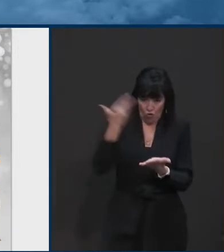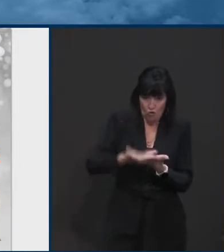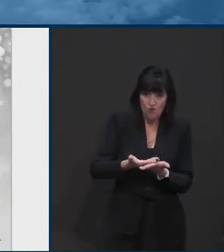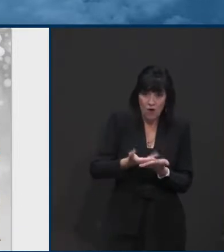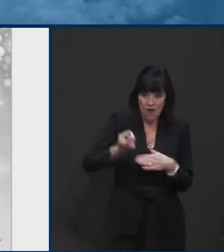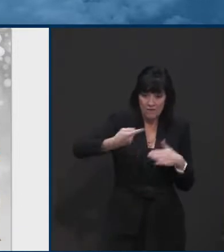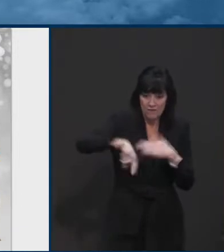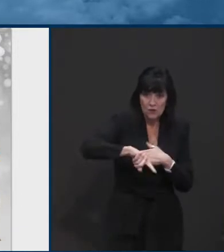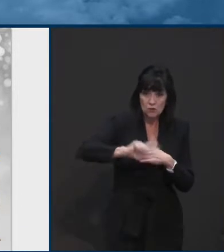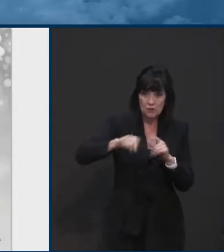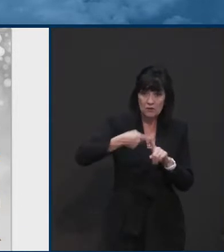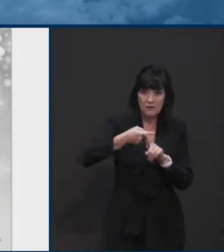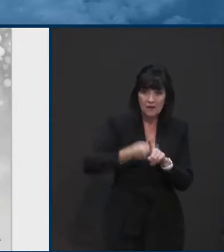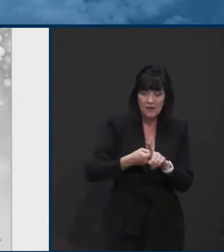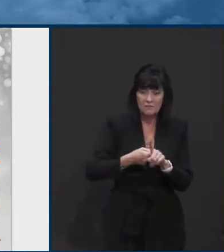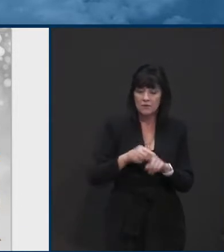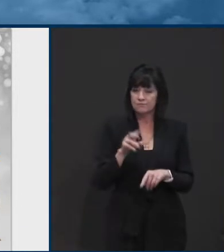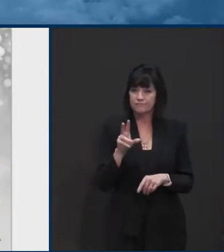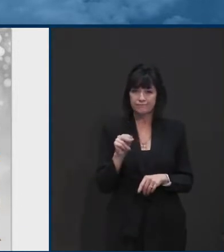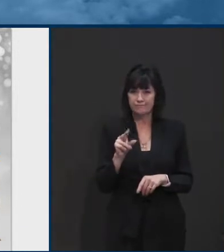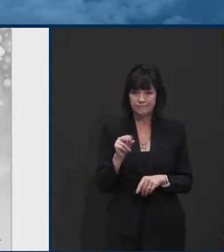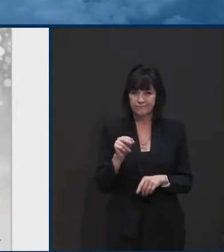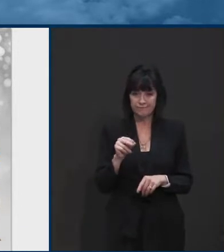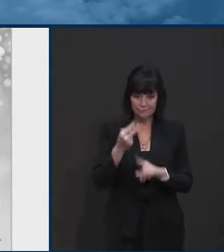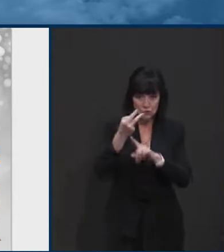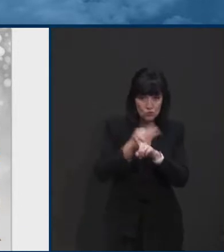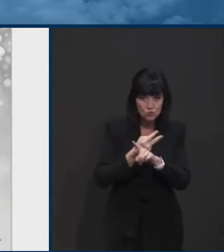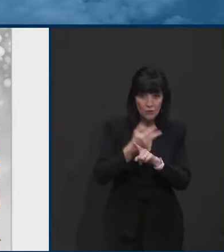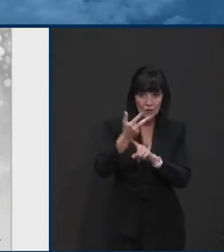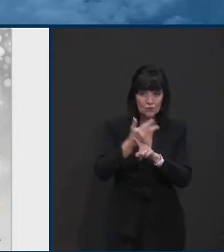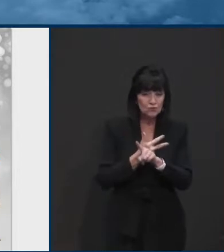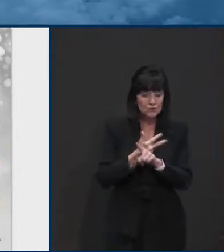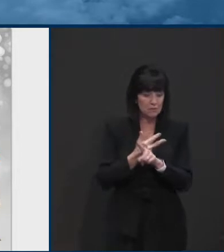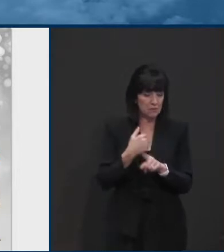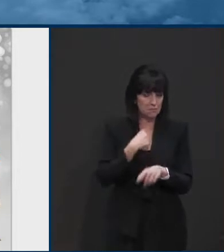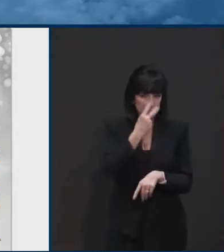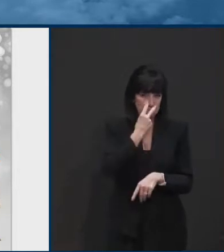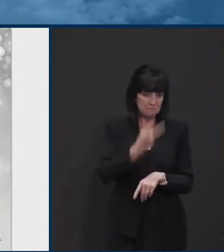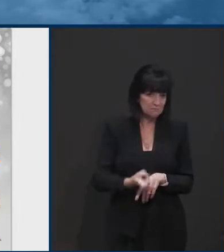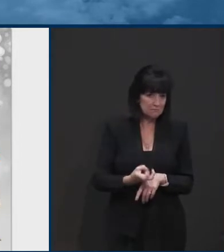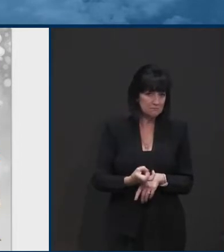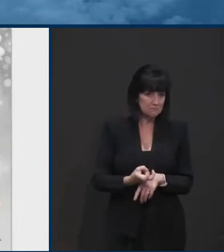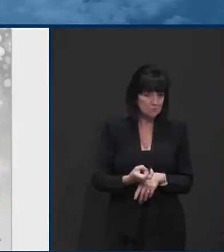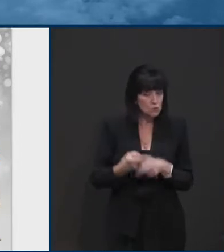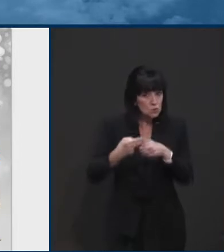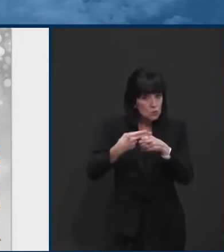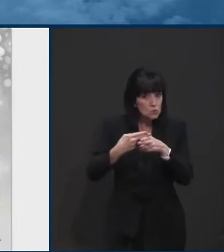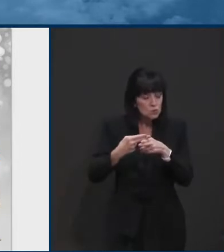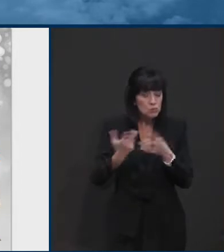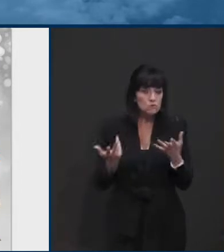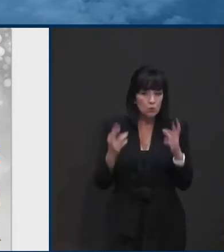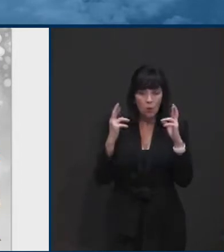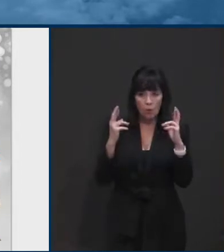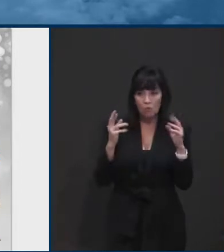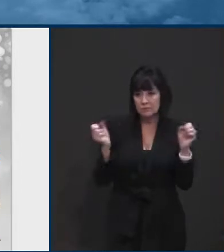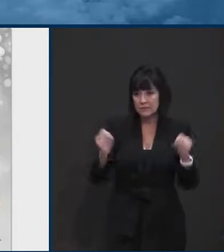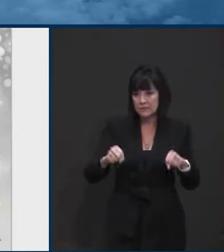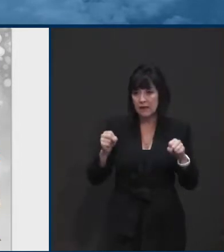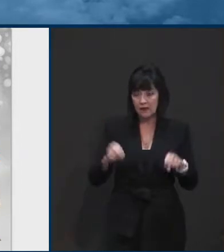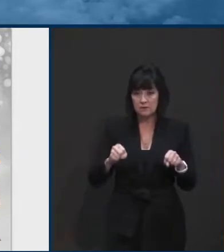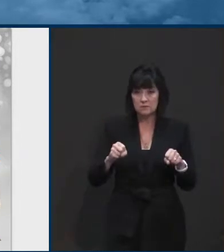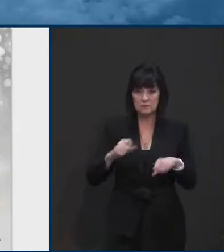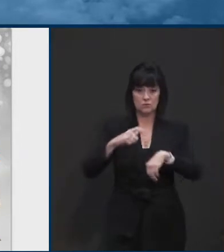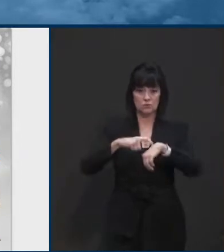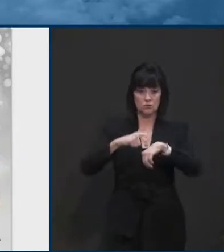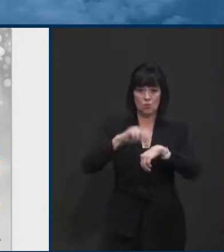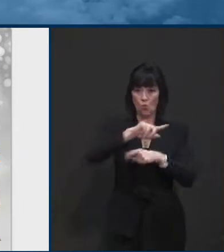or in, in the coming two or three months. don't think, but, uh, they will be here at some point, whenever that is. And, and